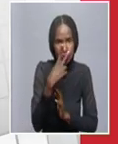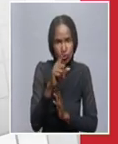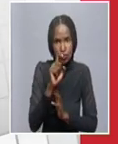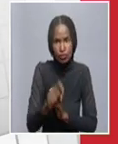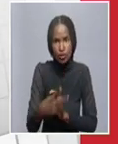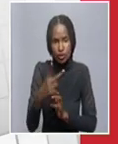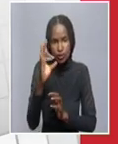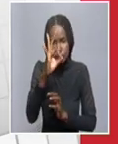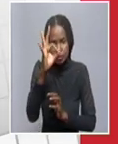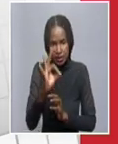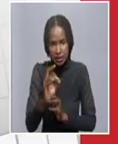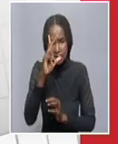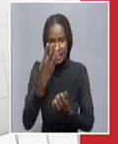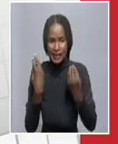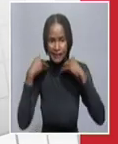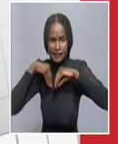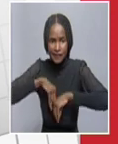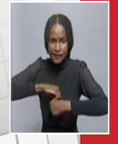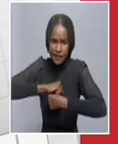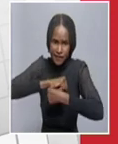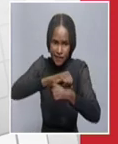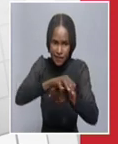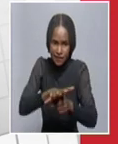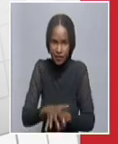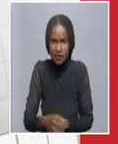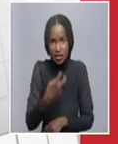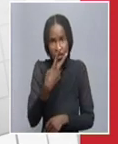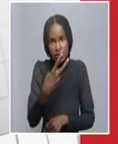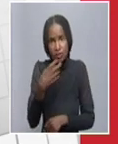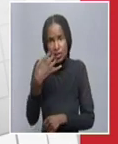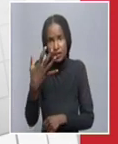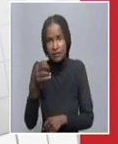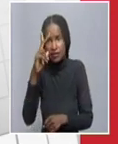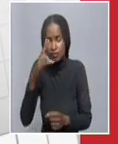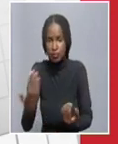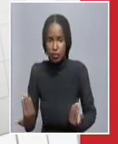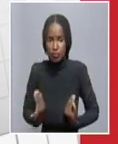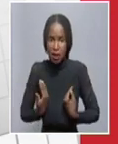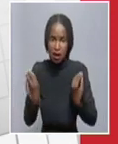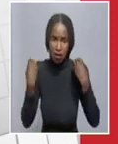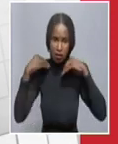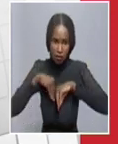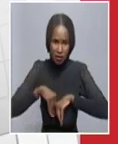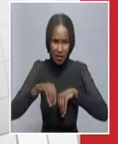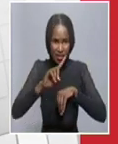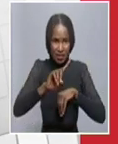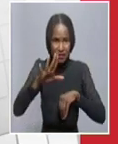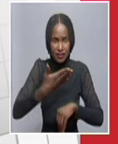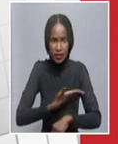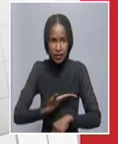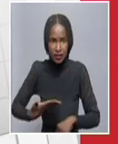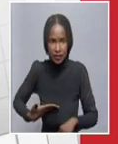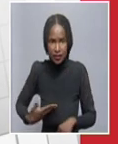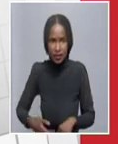positivity ratio. Of the 25 new COVID-19 confirmed cases, 16 are females